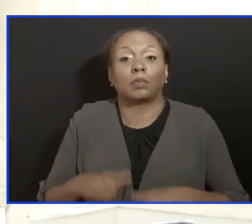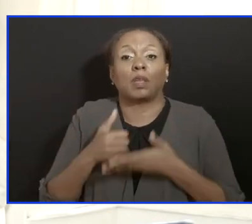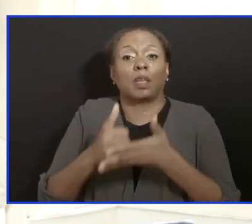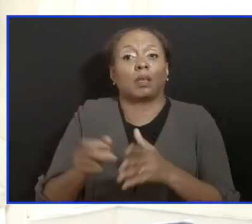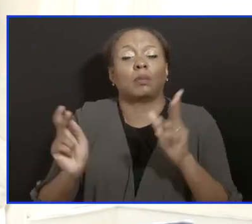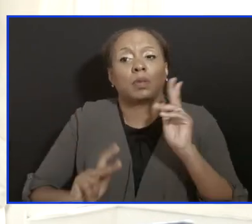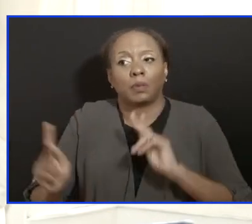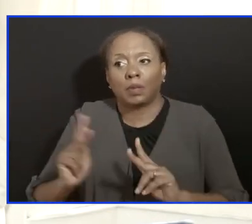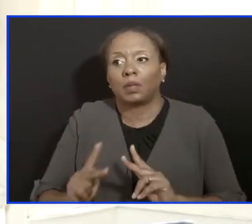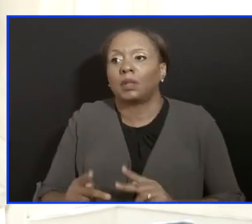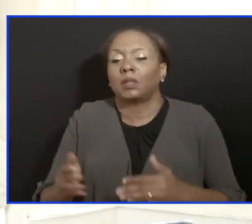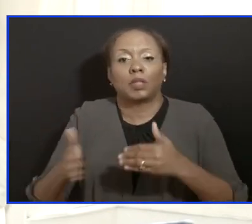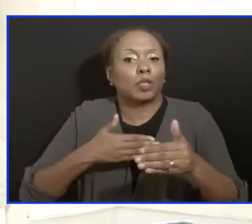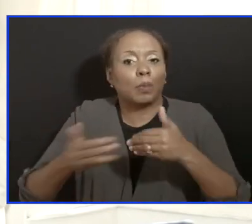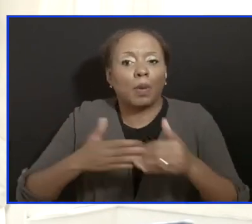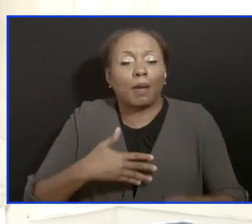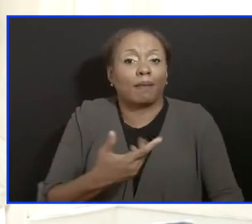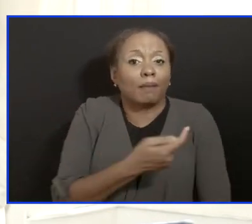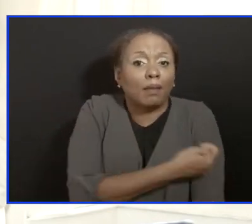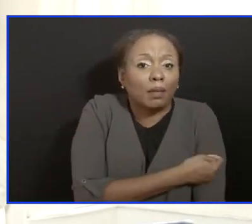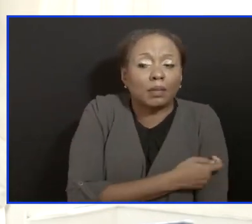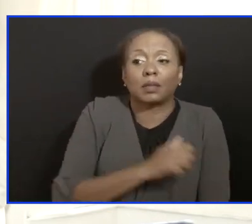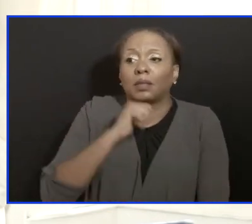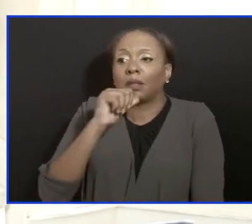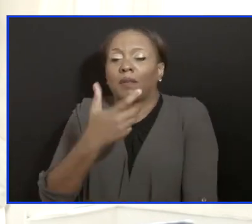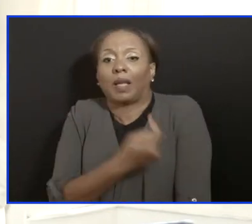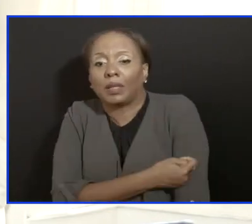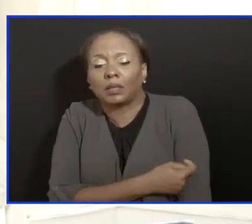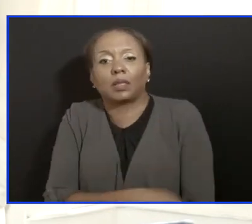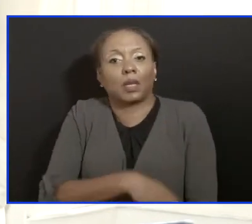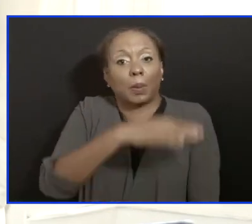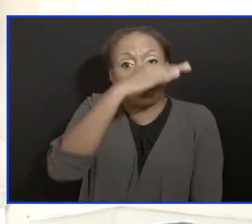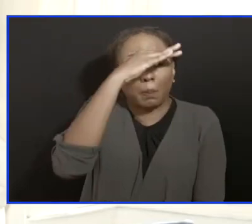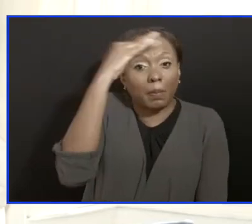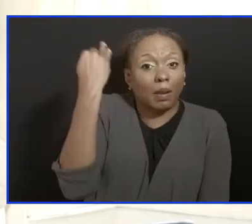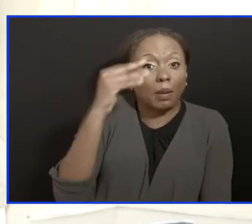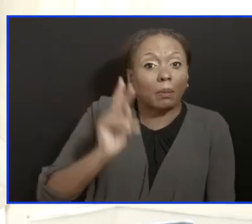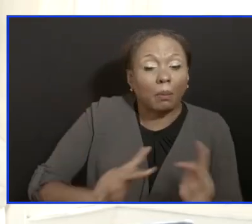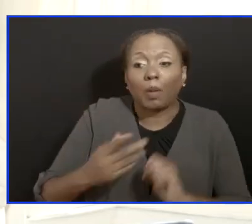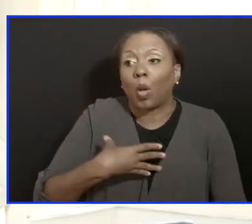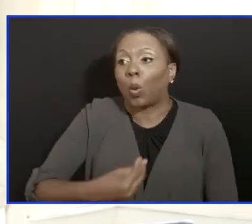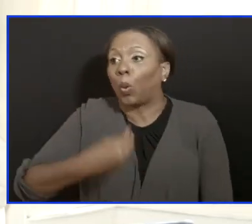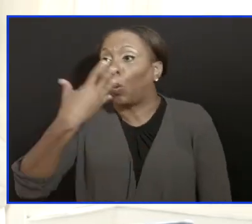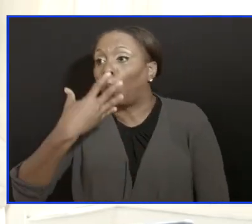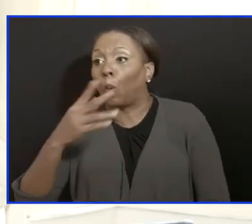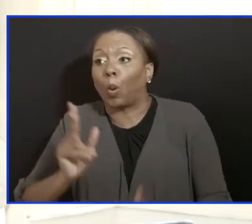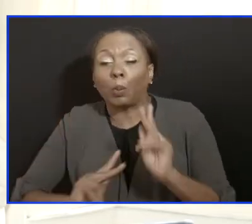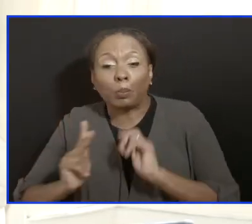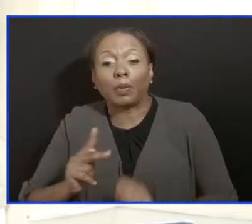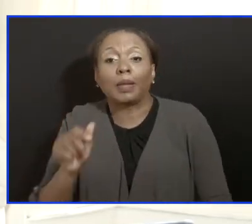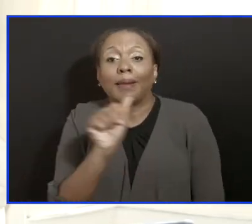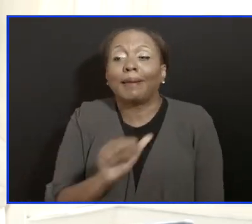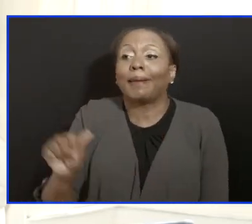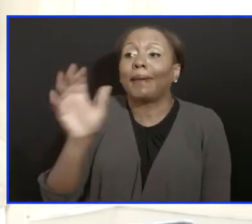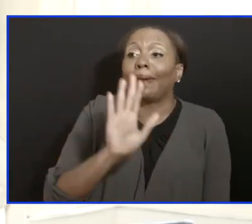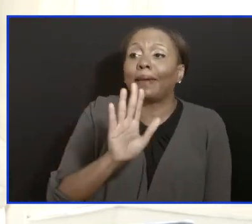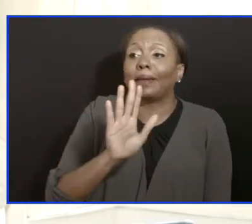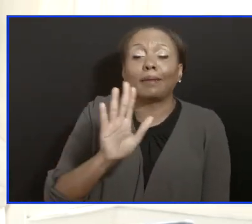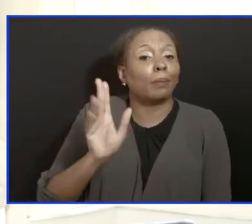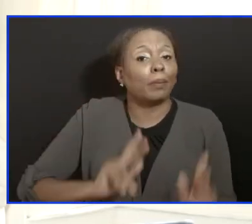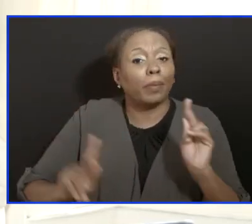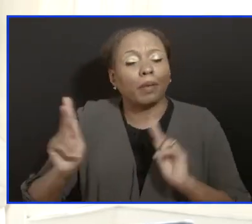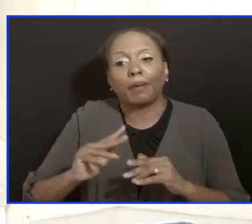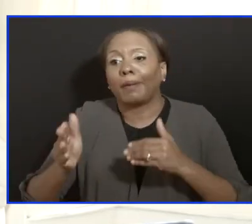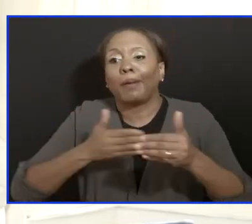Whether vaccinated, unvaccinated, whether black, whether white, whether Asian, whatever you come from,